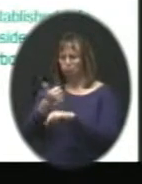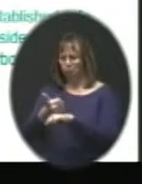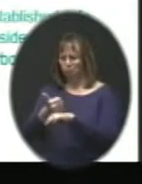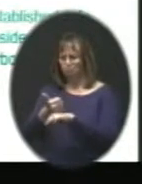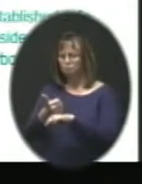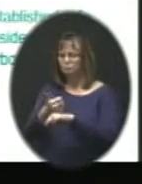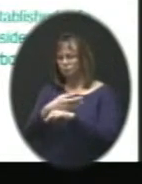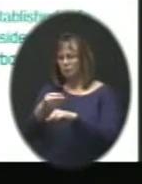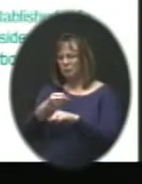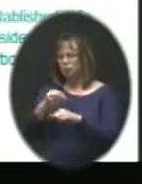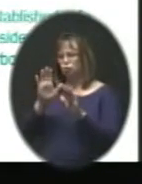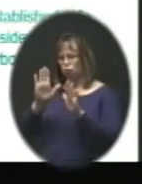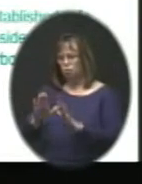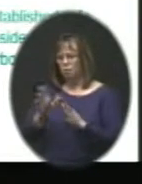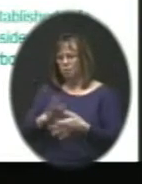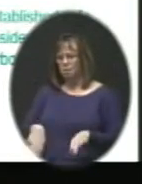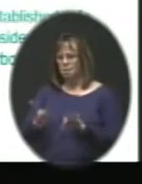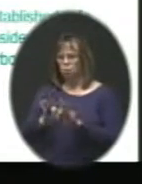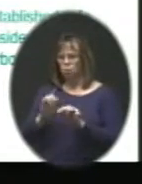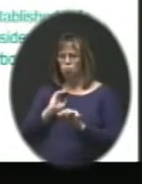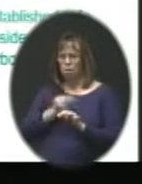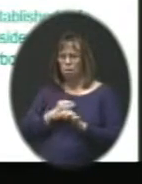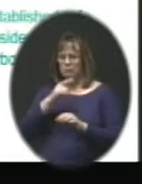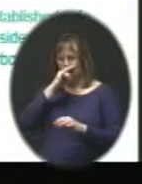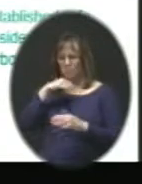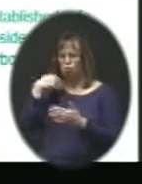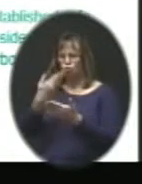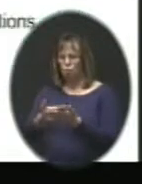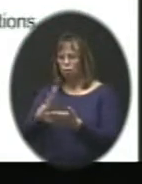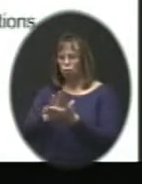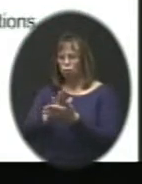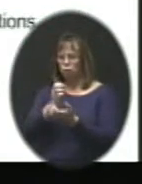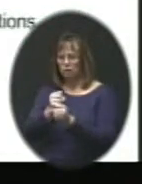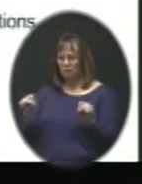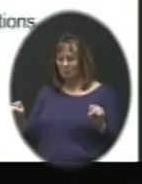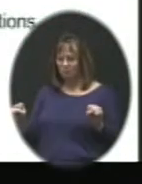certainly is incredibly important to us that kids get to school safely.